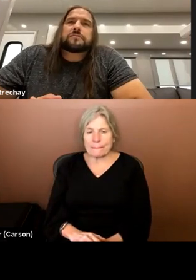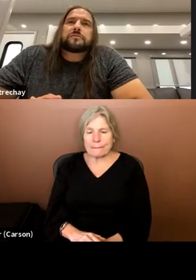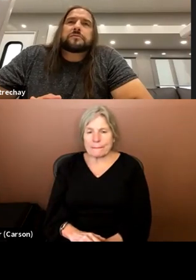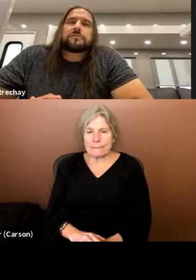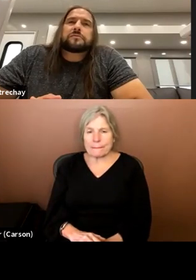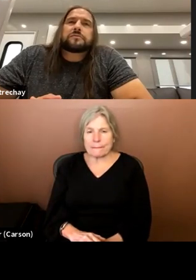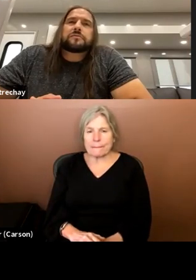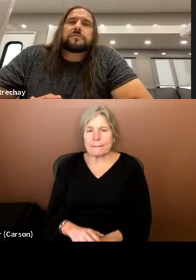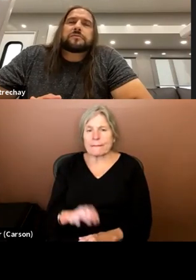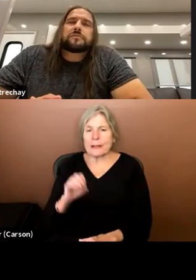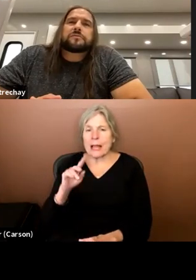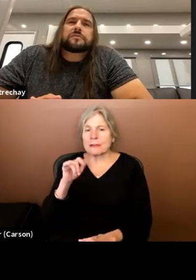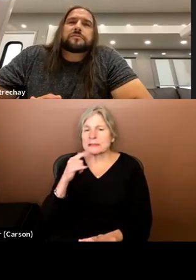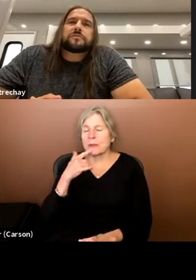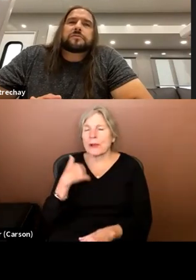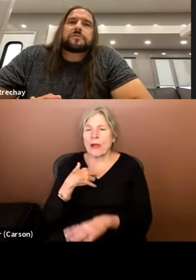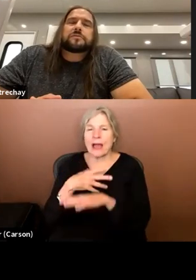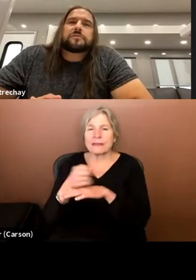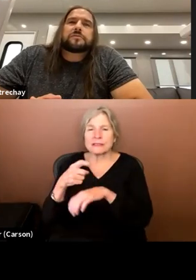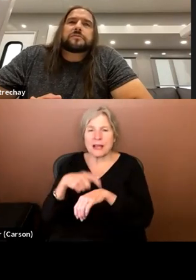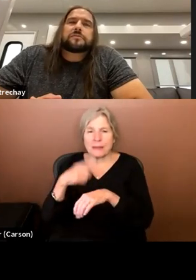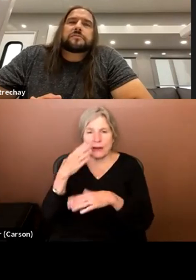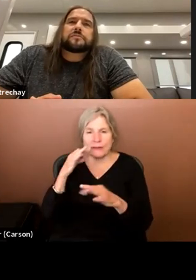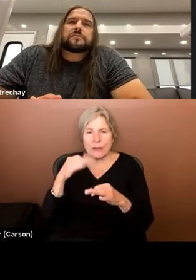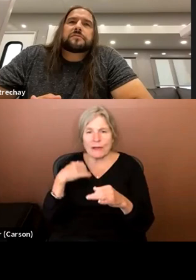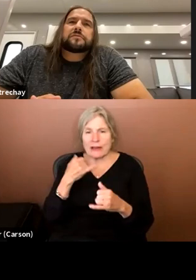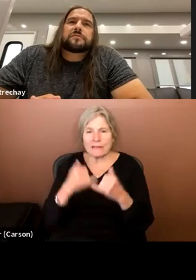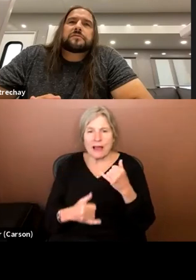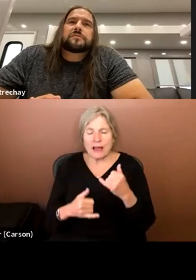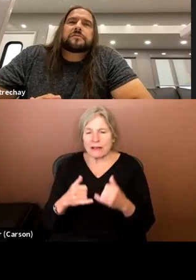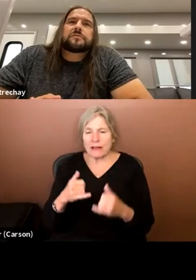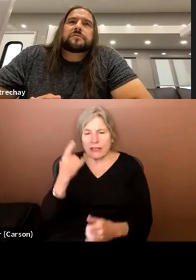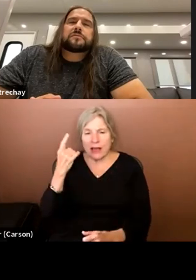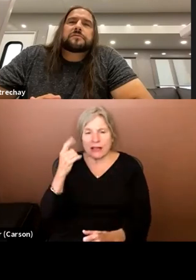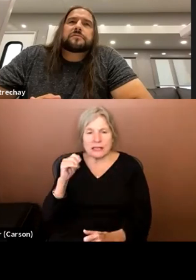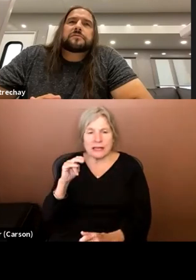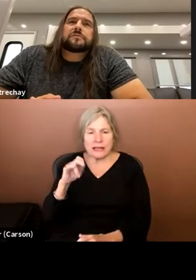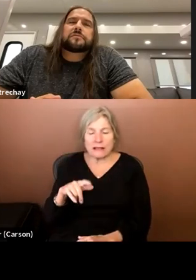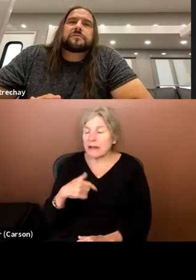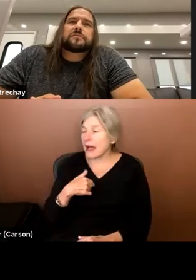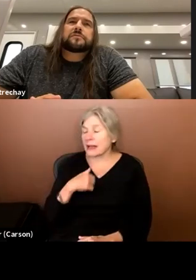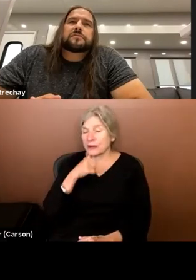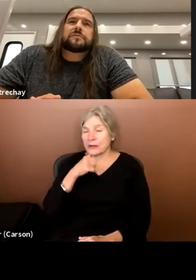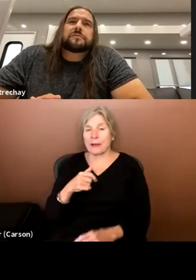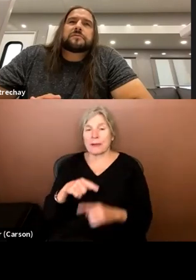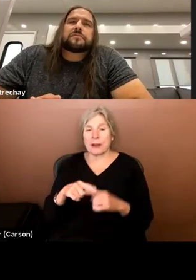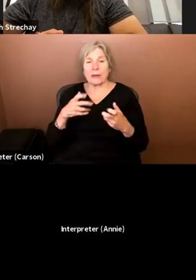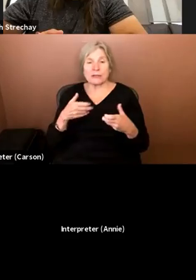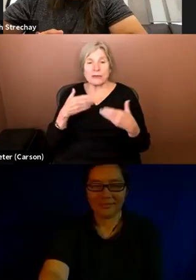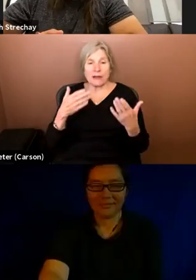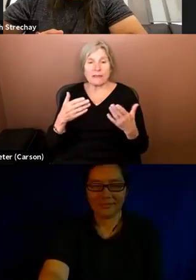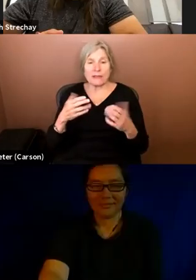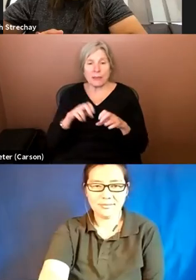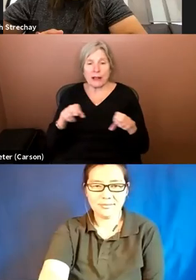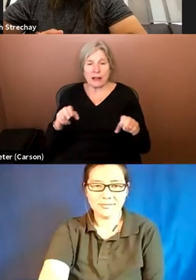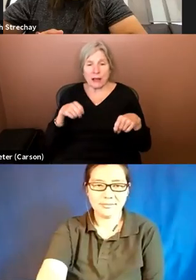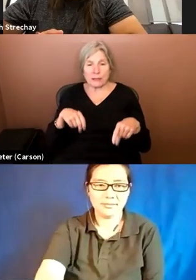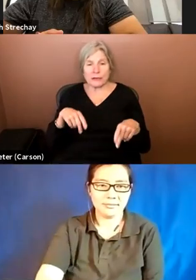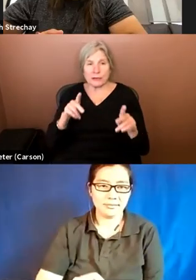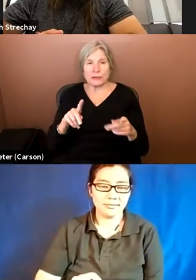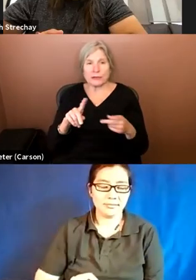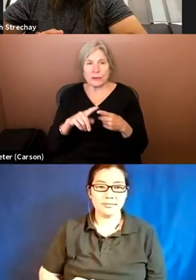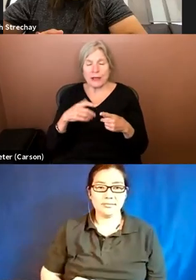So we are out of time. I don't know if you have any final thoughts, Anil? Uh, I do not, but I did want to offer the panelists an opportunity to